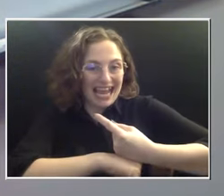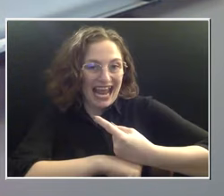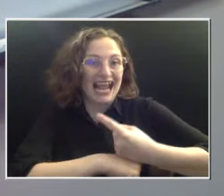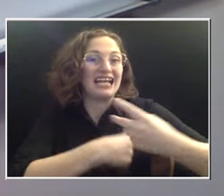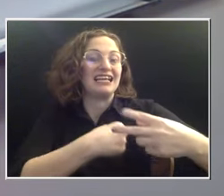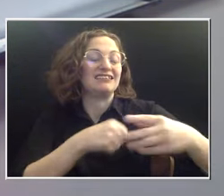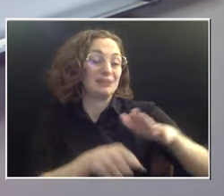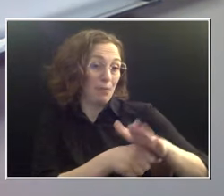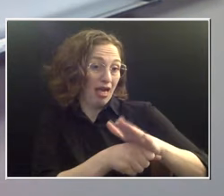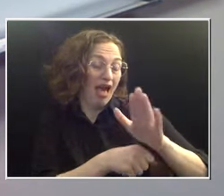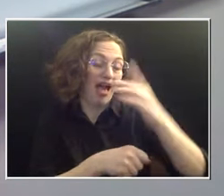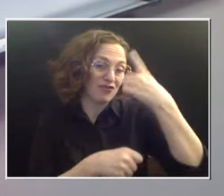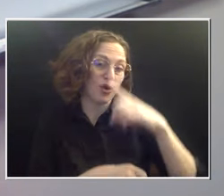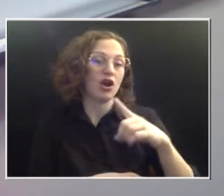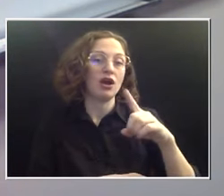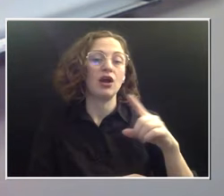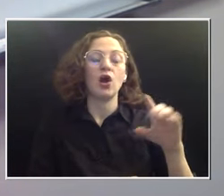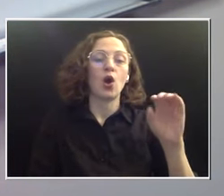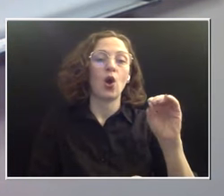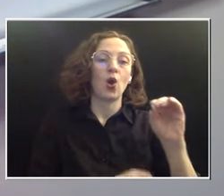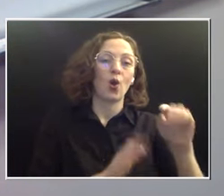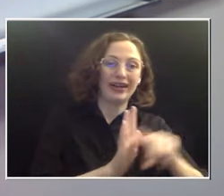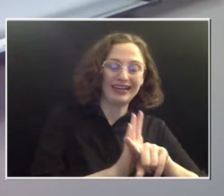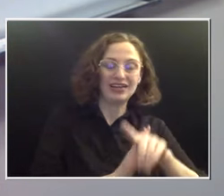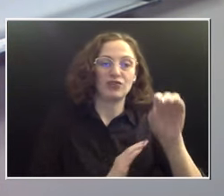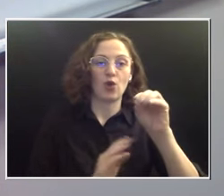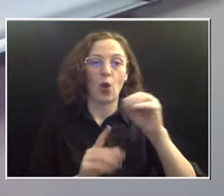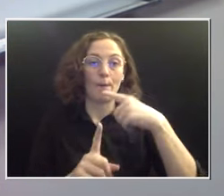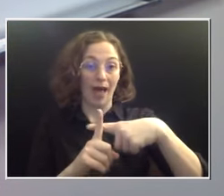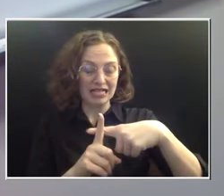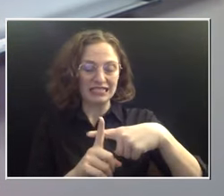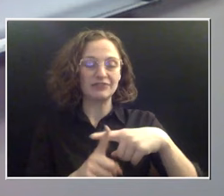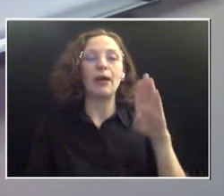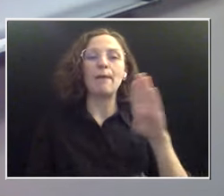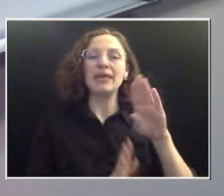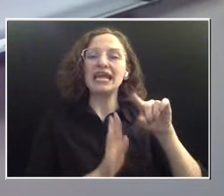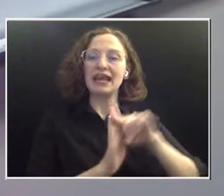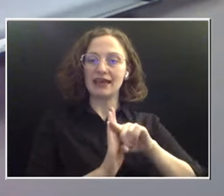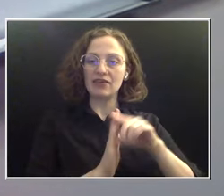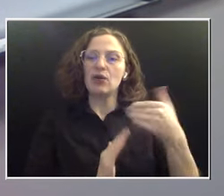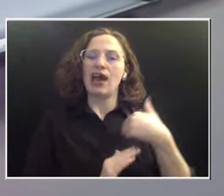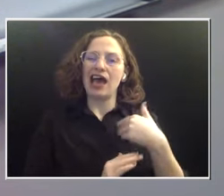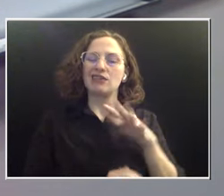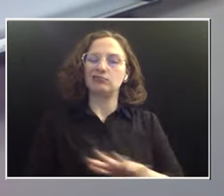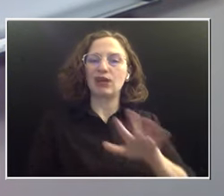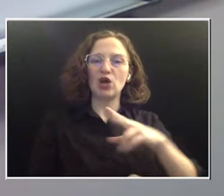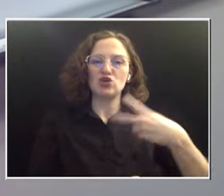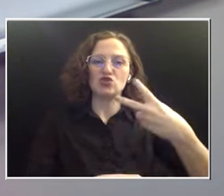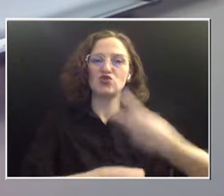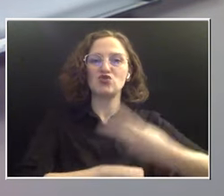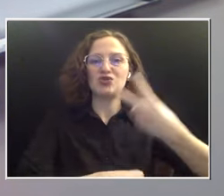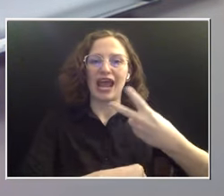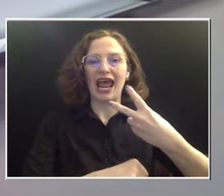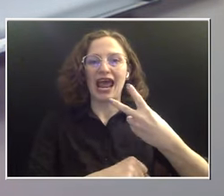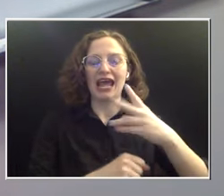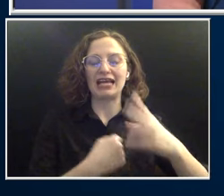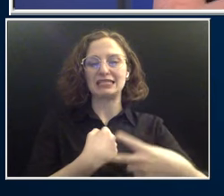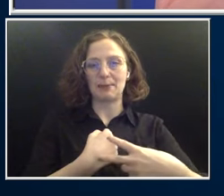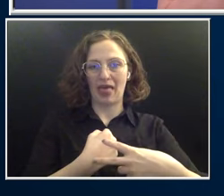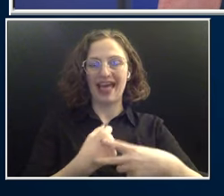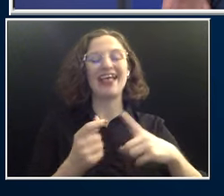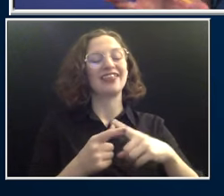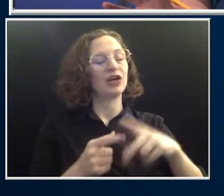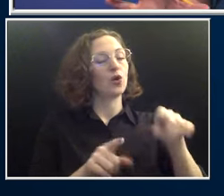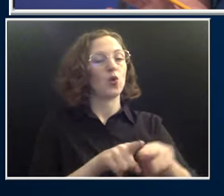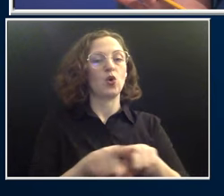Additionally, B-negative is about a two-day supply. I'm sorry. And then a critical shortage of platelets as well. But you